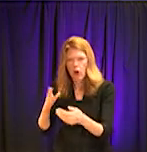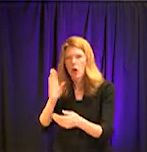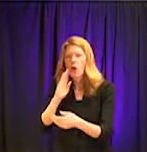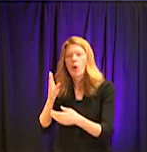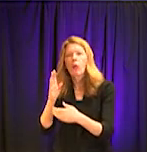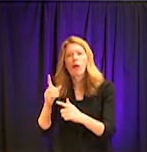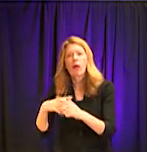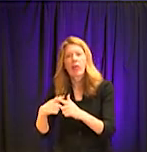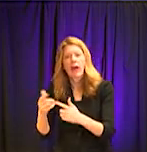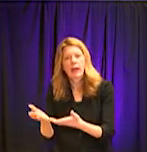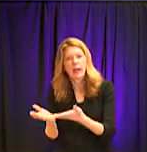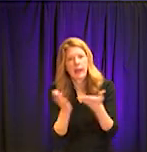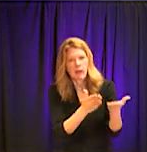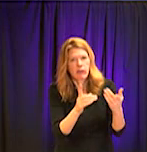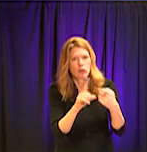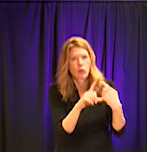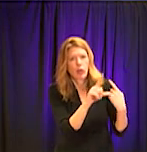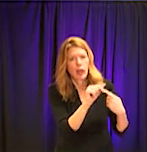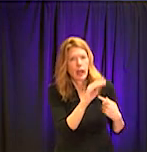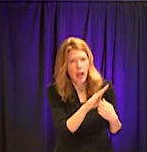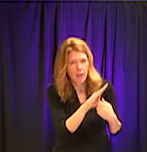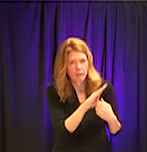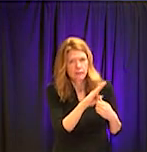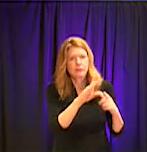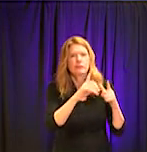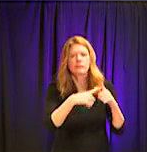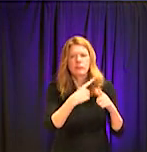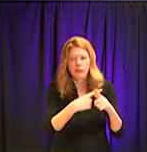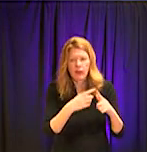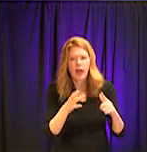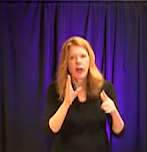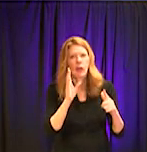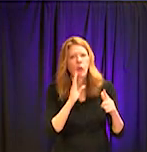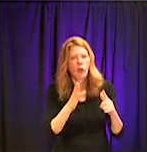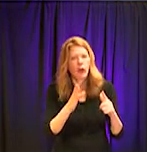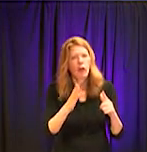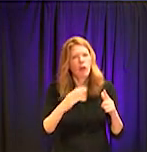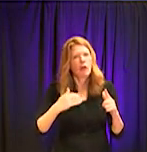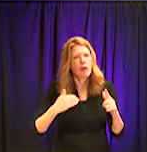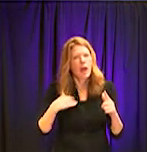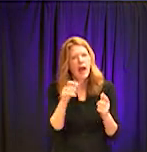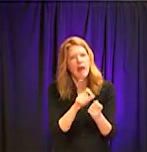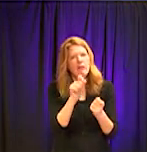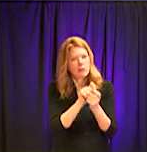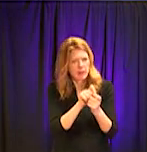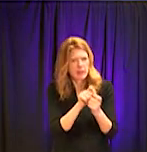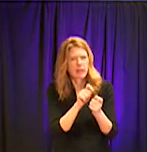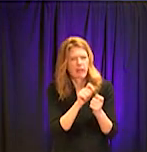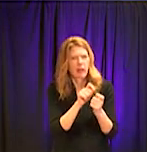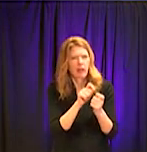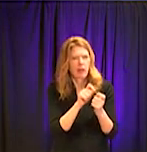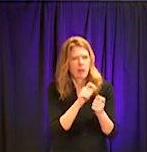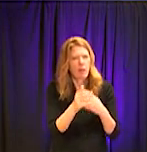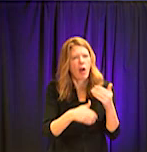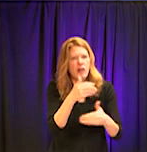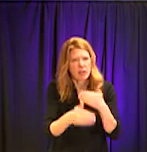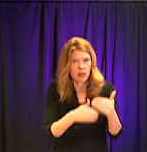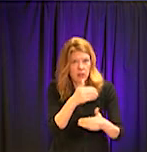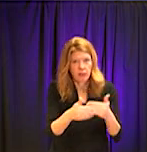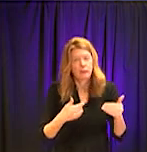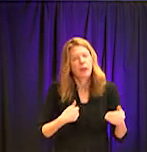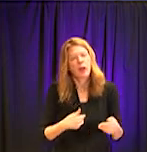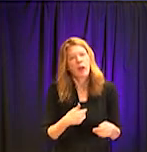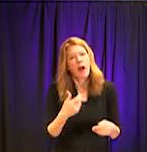making special, um, concessions as Dr. Isikoff mentioned for our first responders and for other